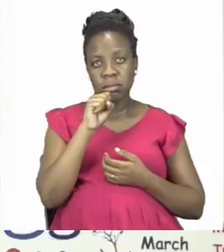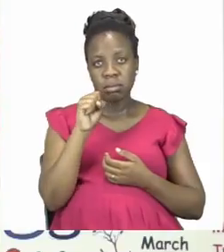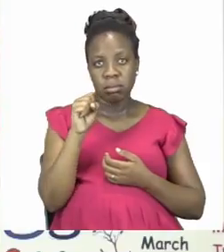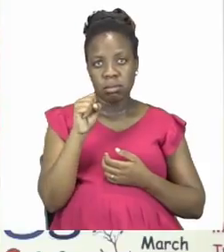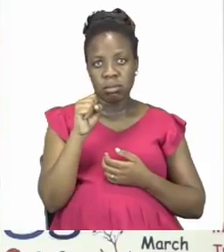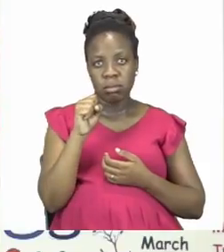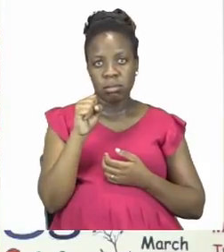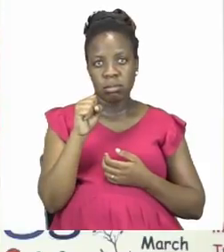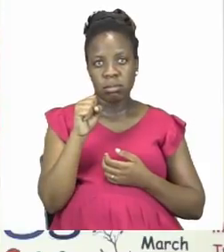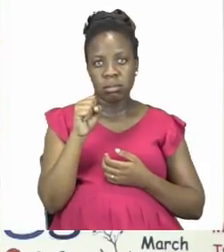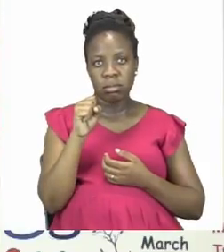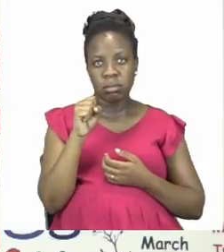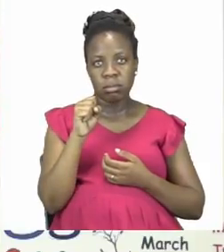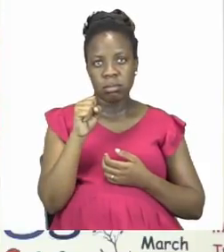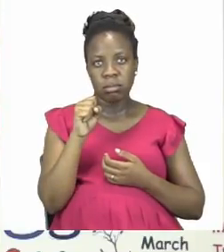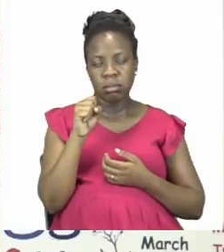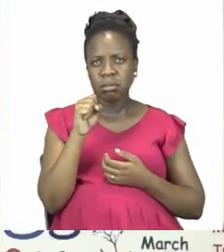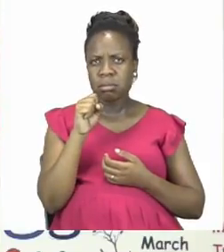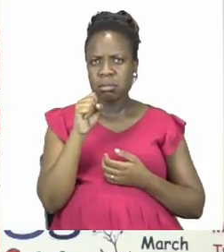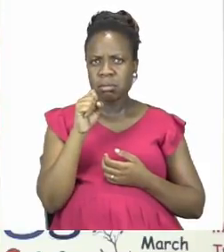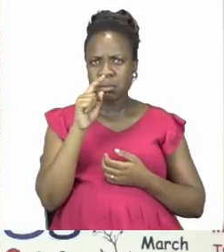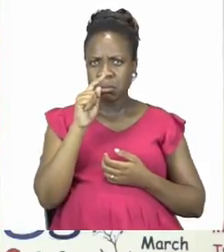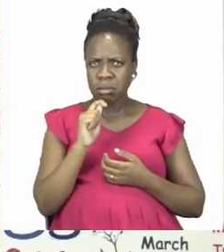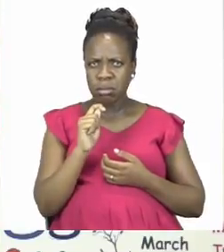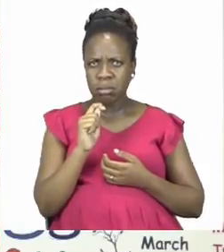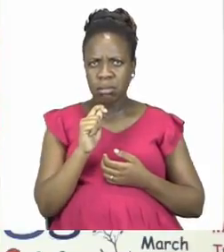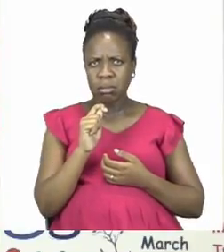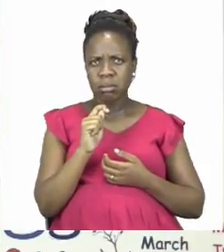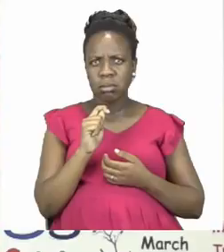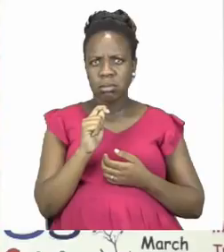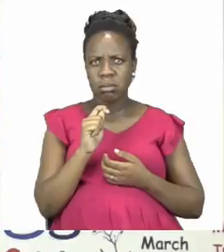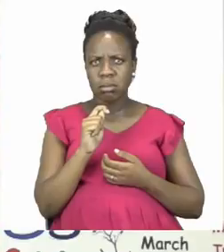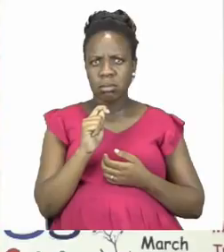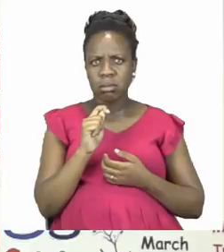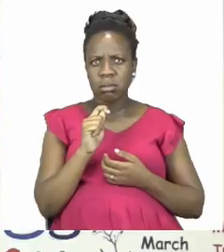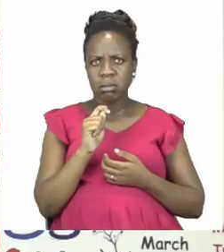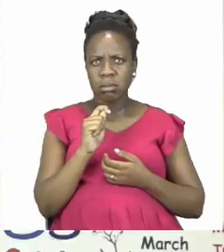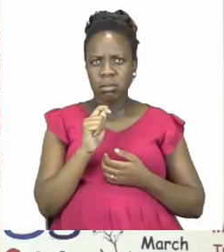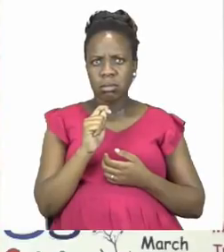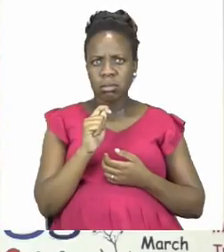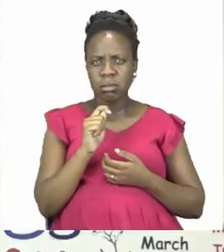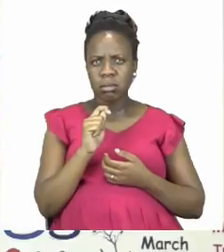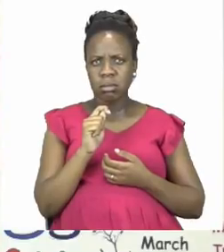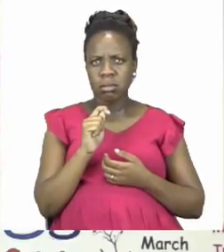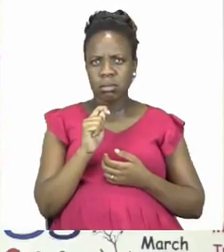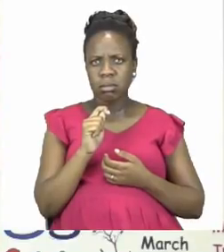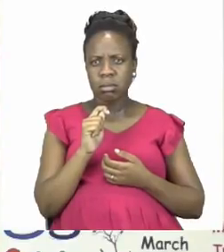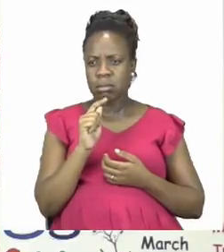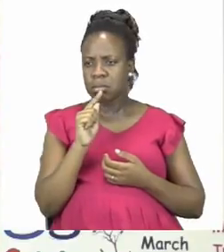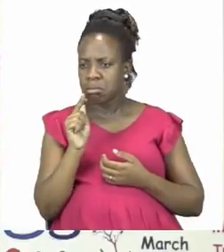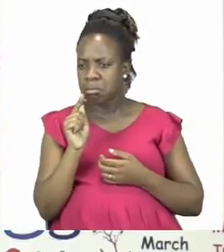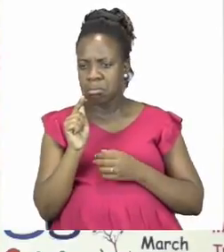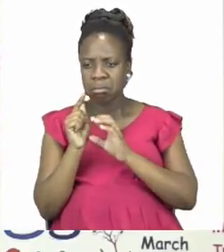S. Now we have to find the second letter of the word which is the letter T. Is there a T next to it?